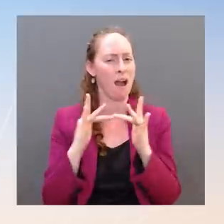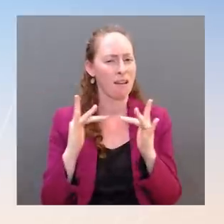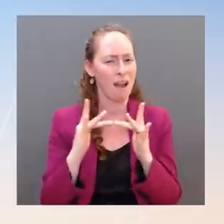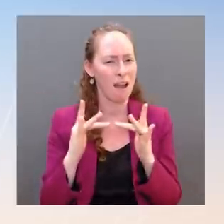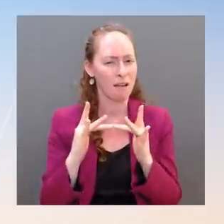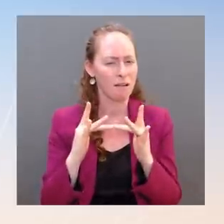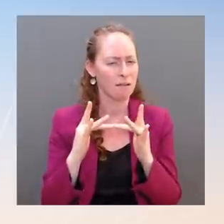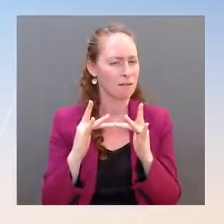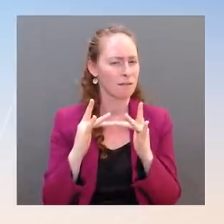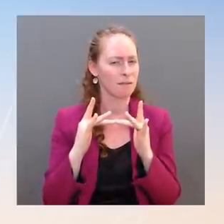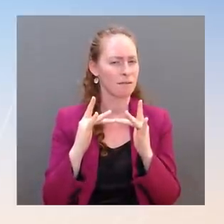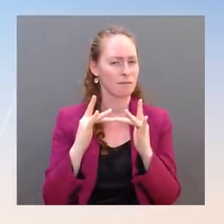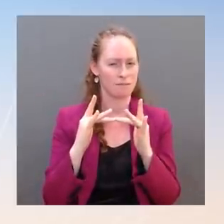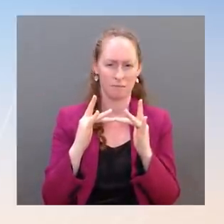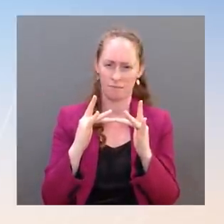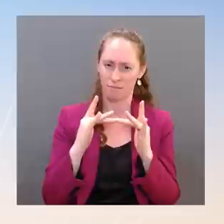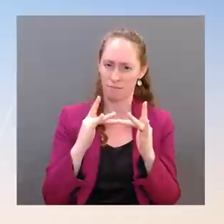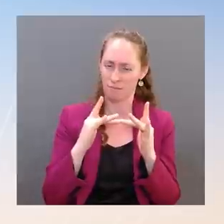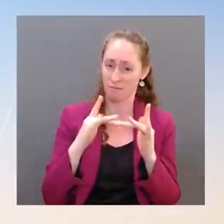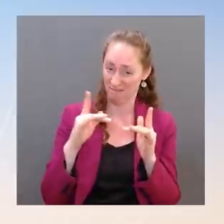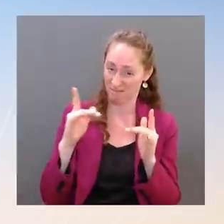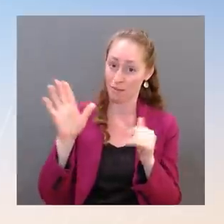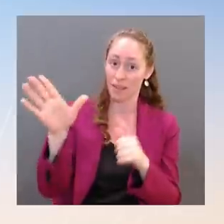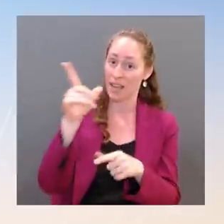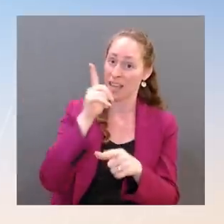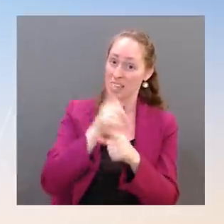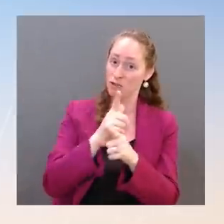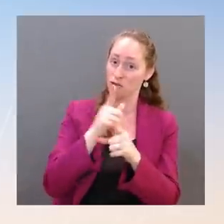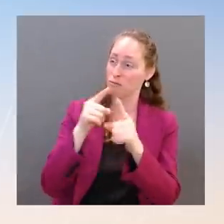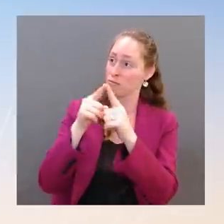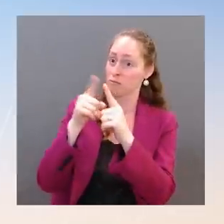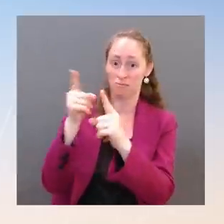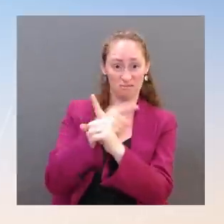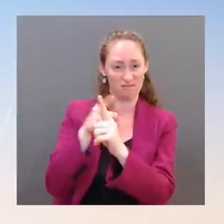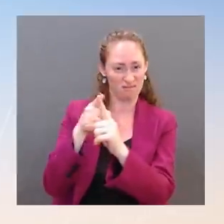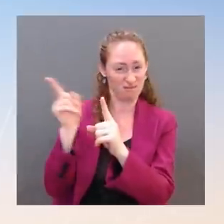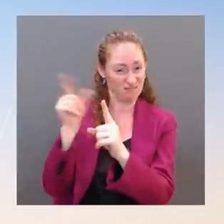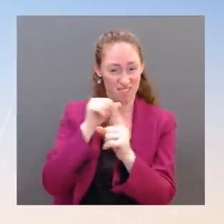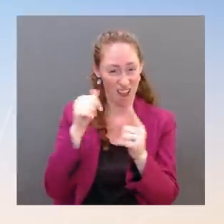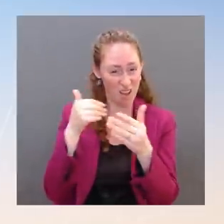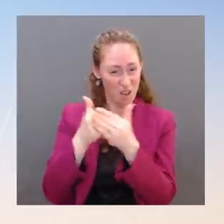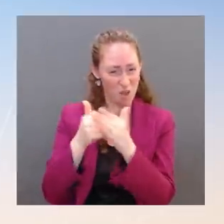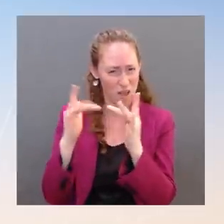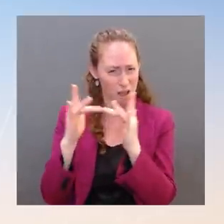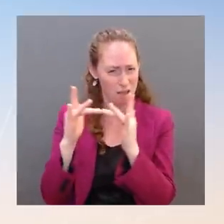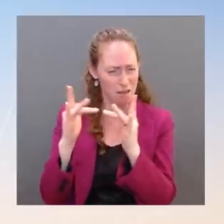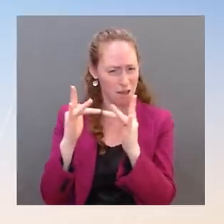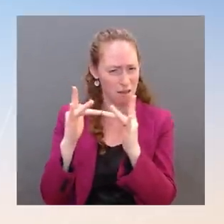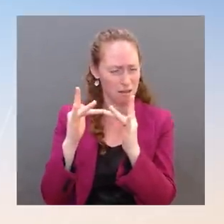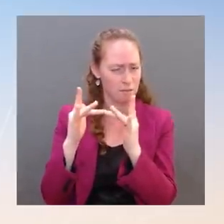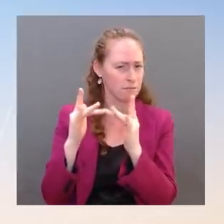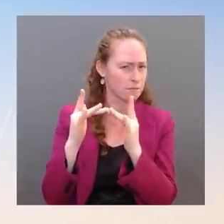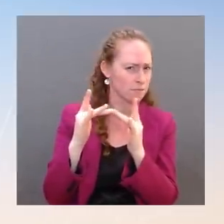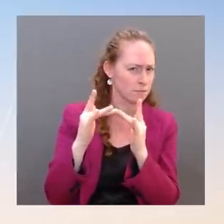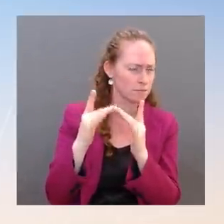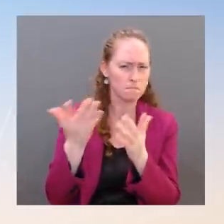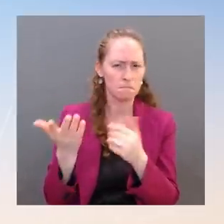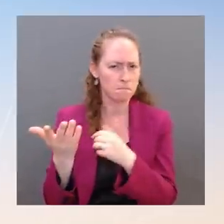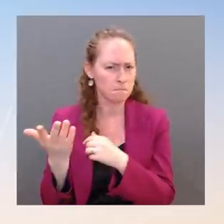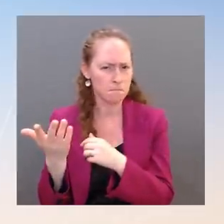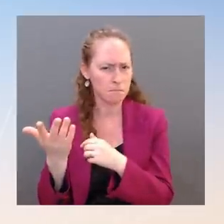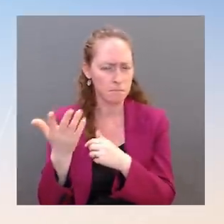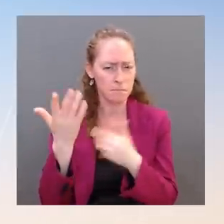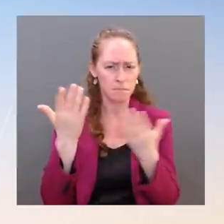the president is taking beyond the CDC guidelines that you could lay at our meetings in the Oval being kept under 15 minutes? Is everyone masked?